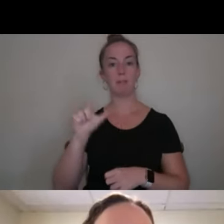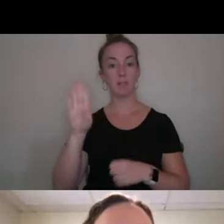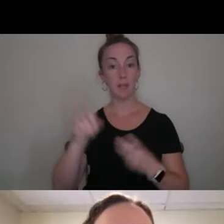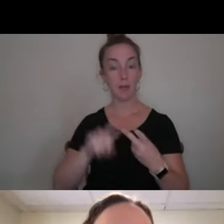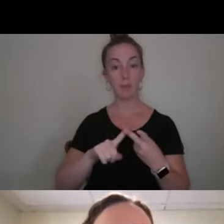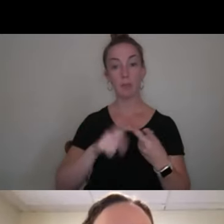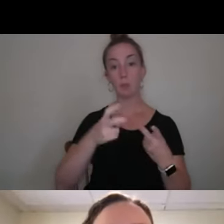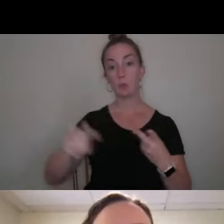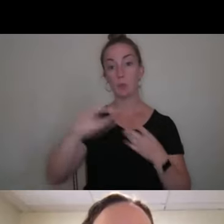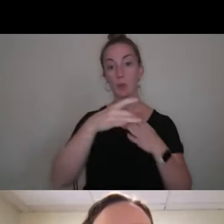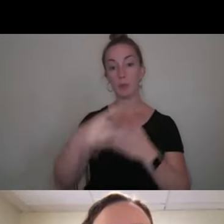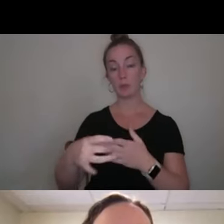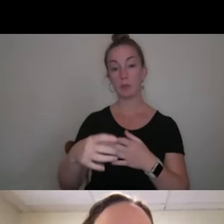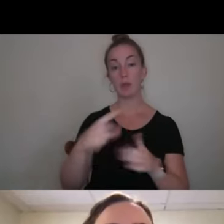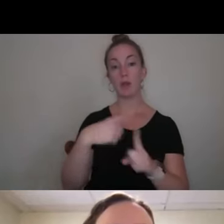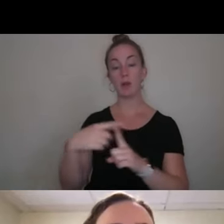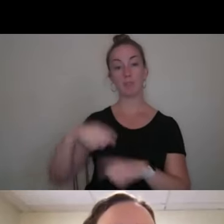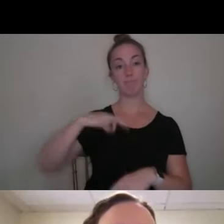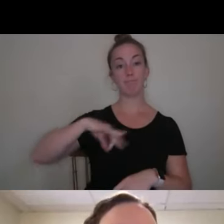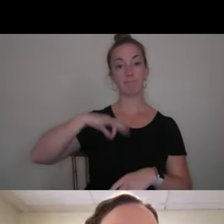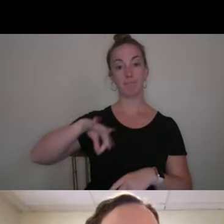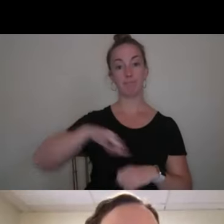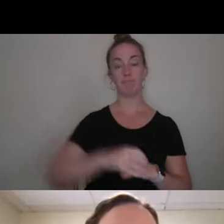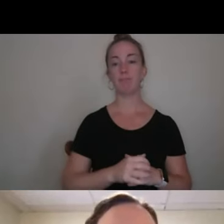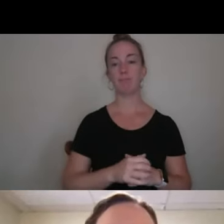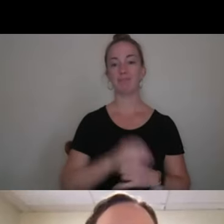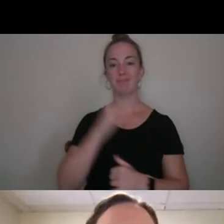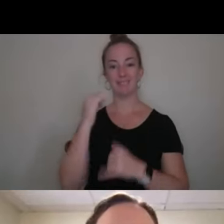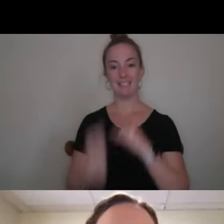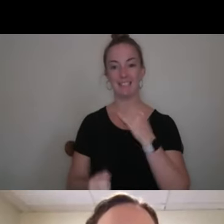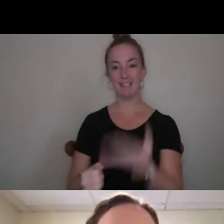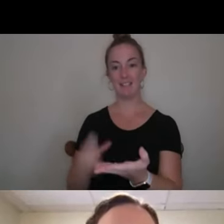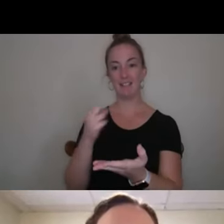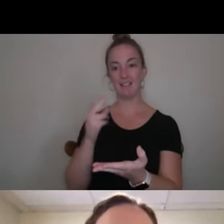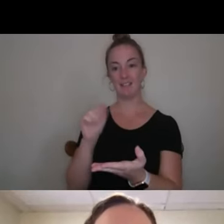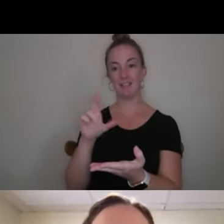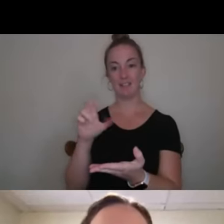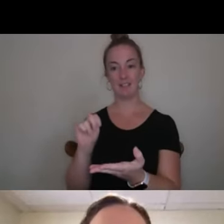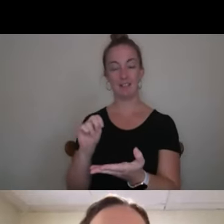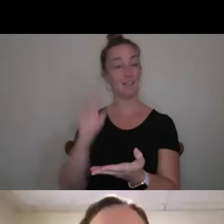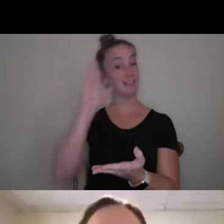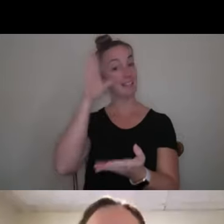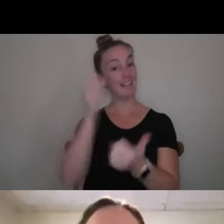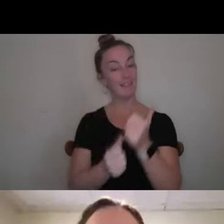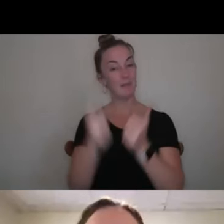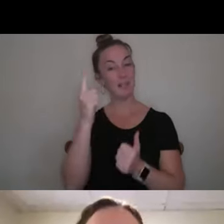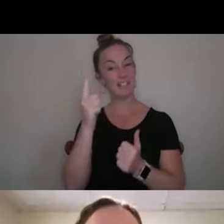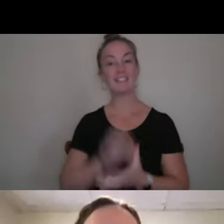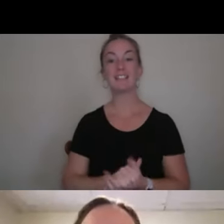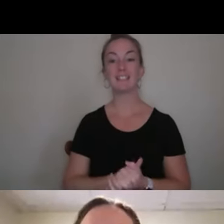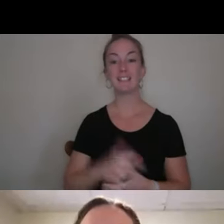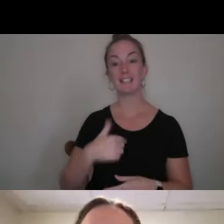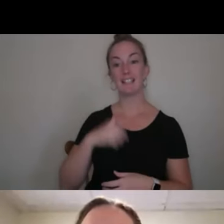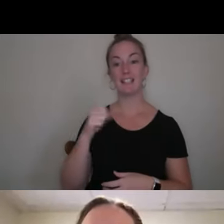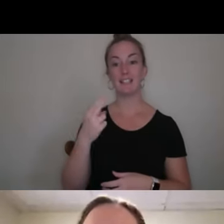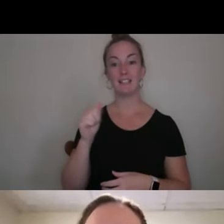and also Greek life. Awesome. And last but not least, Sharon. Hi, everyone. I'm Sharon.